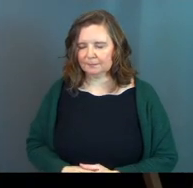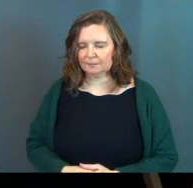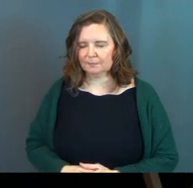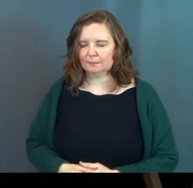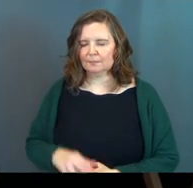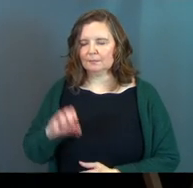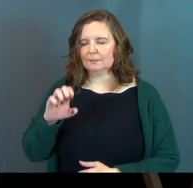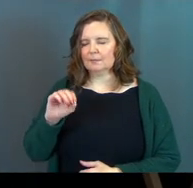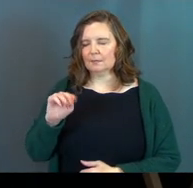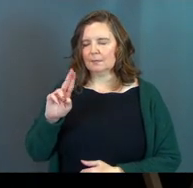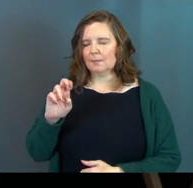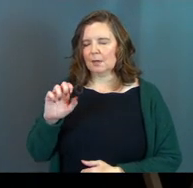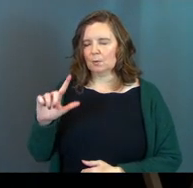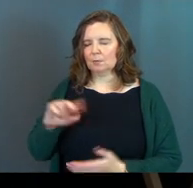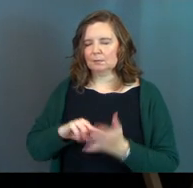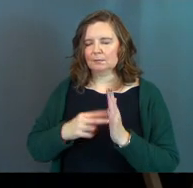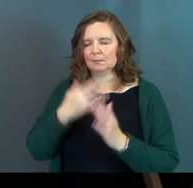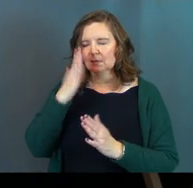Emmanuel, God with us,